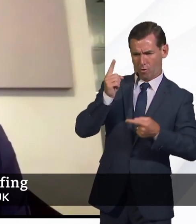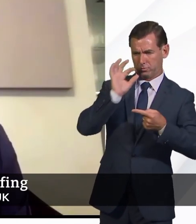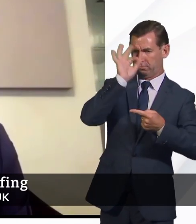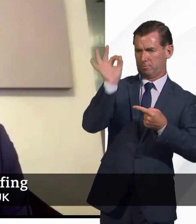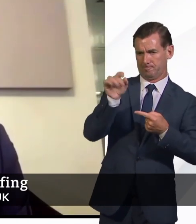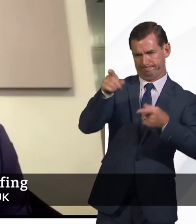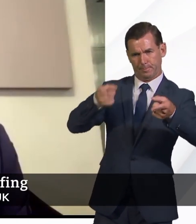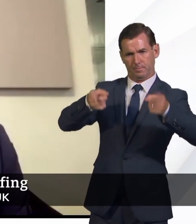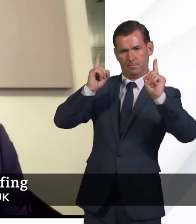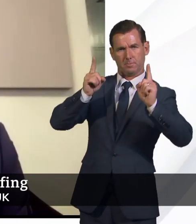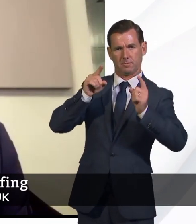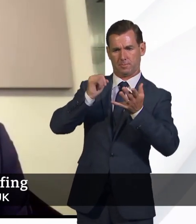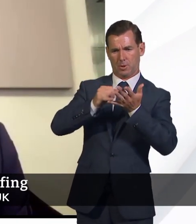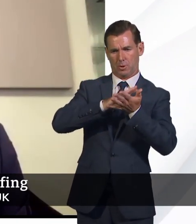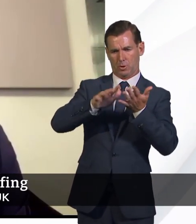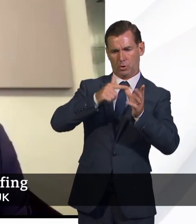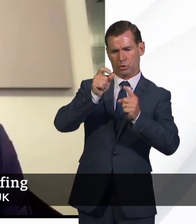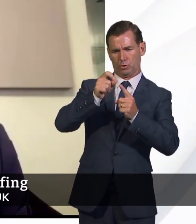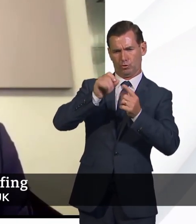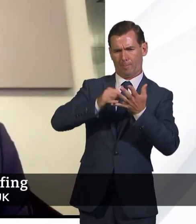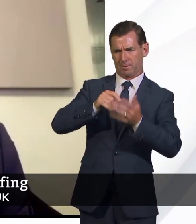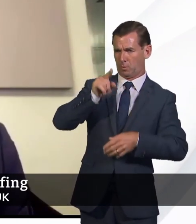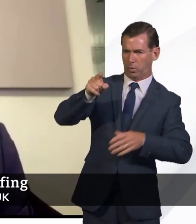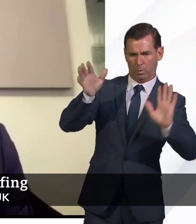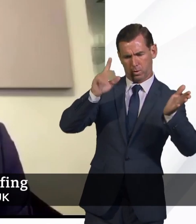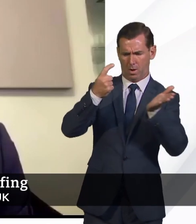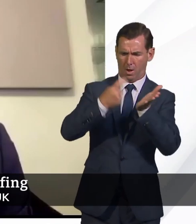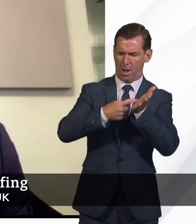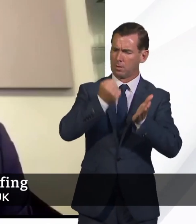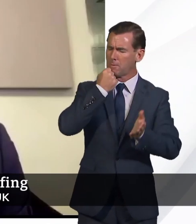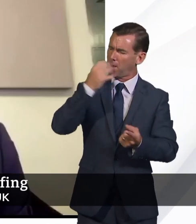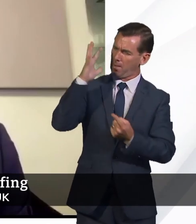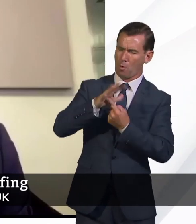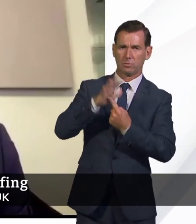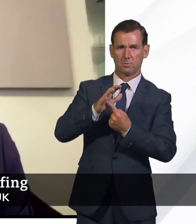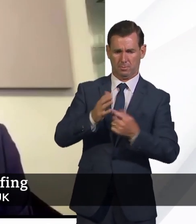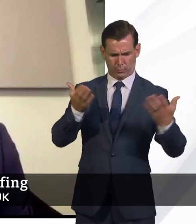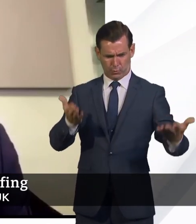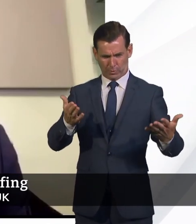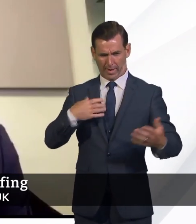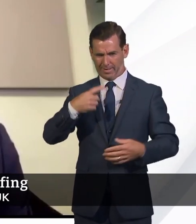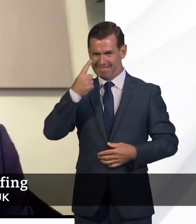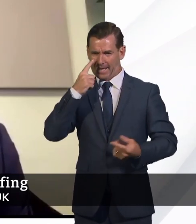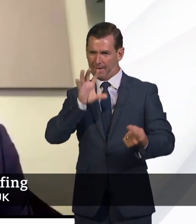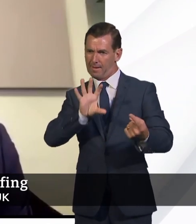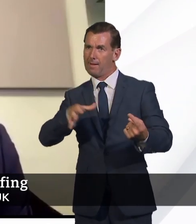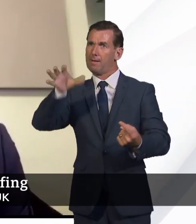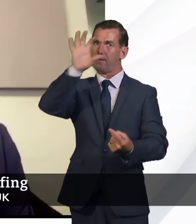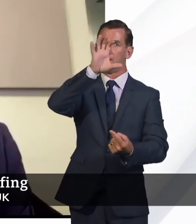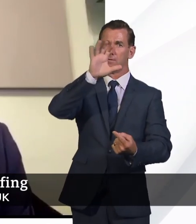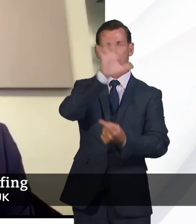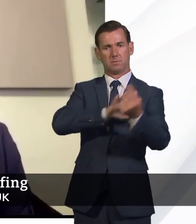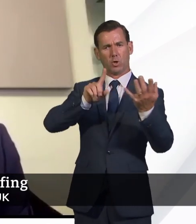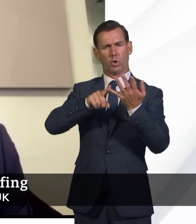talking about the importance of the R rate. For the first time today, we've had a regional breakdown. So while nationally, we're still at